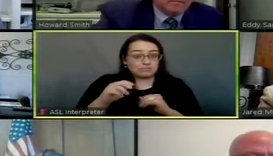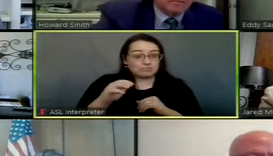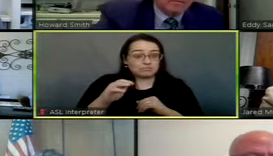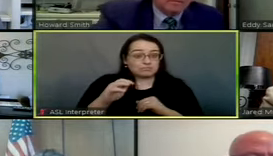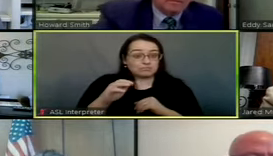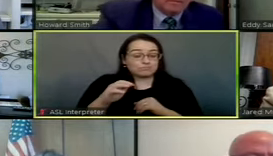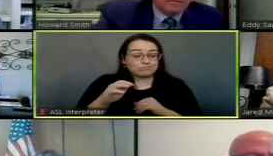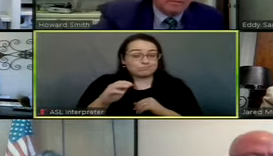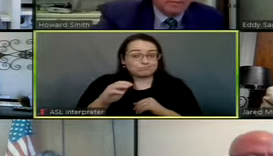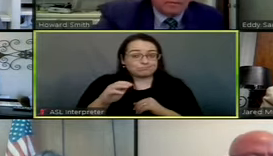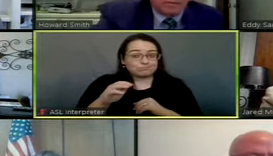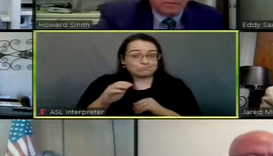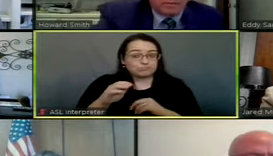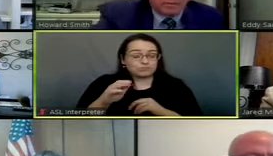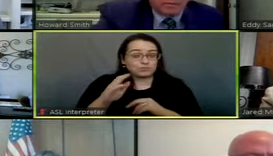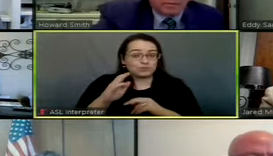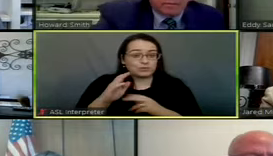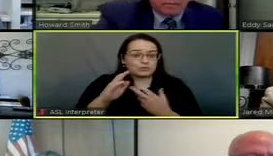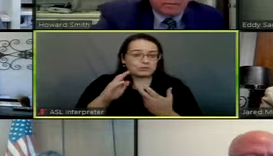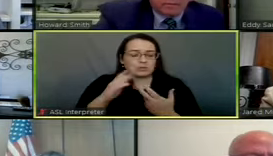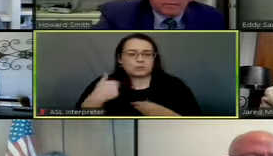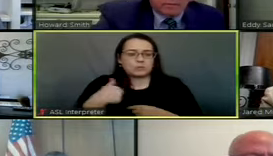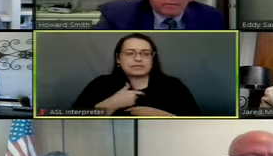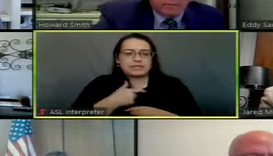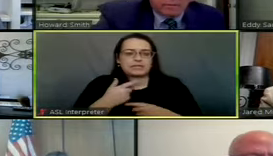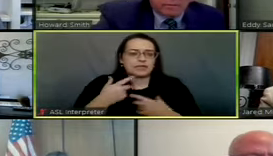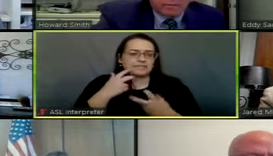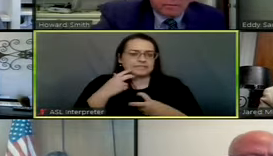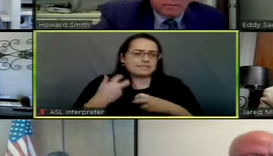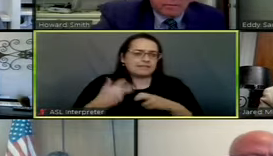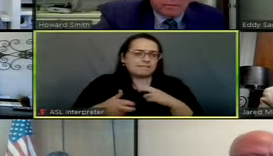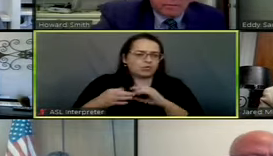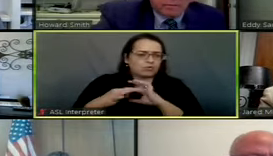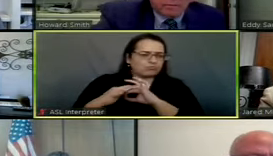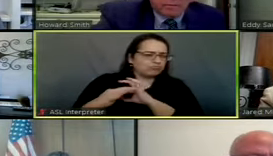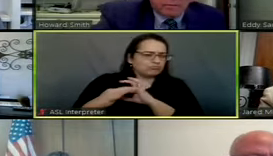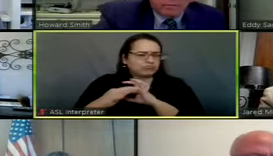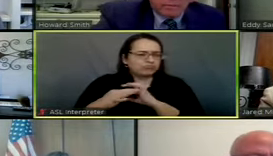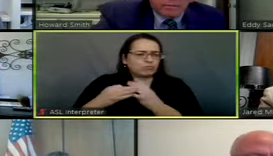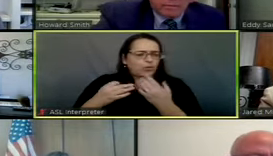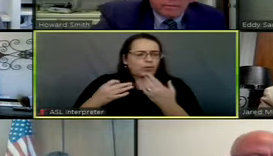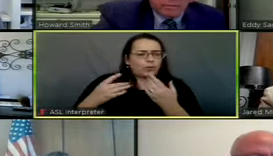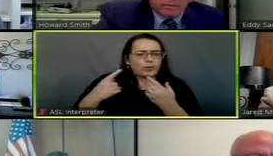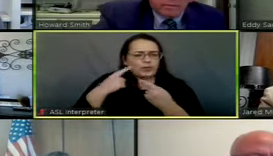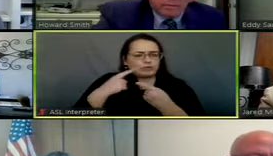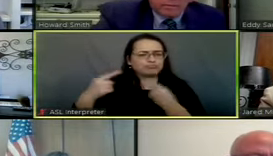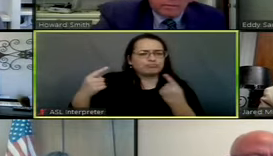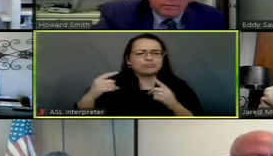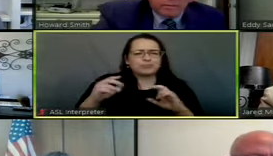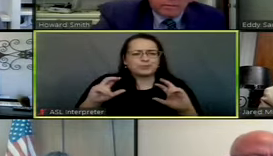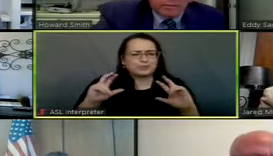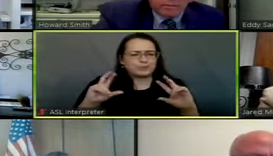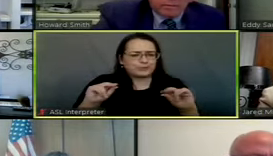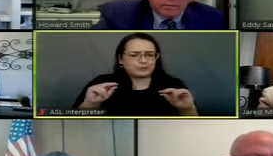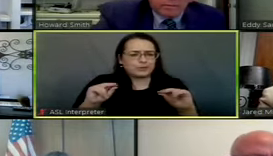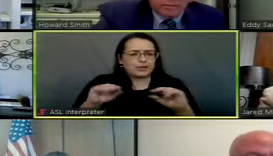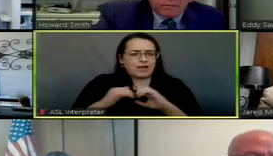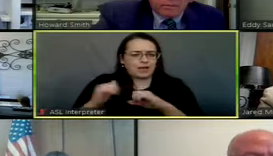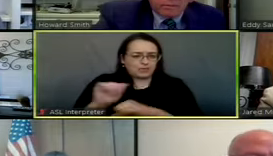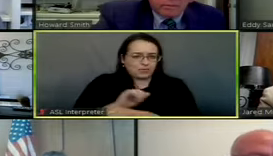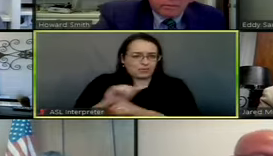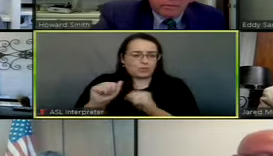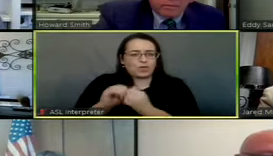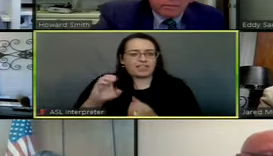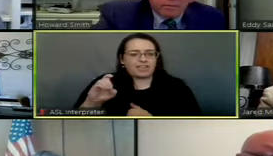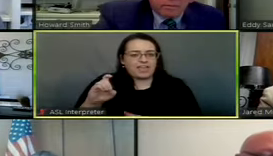difficult relationship or anything untoward with regard to how we work with